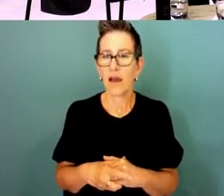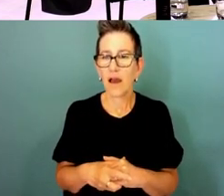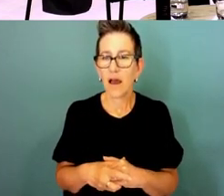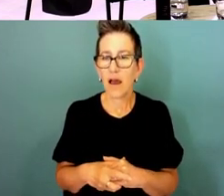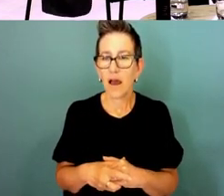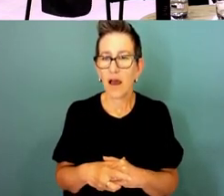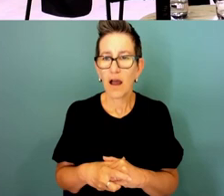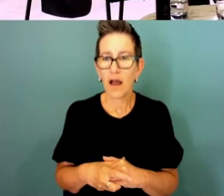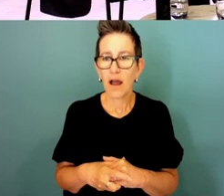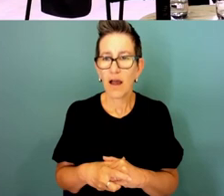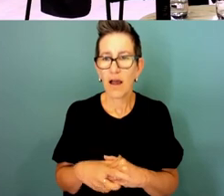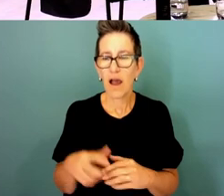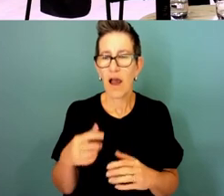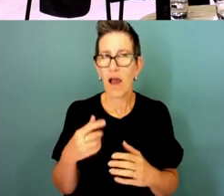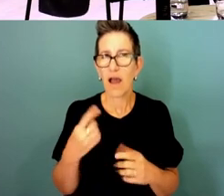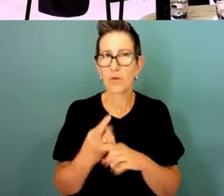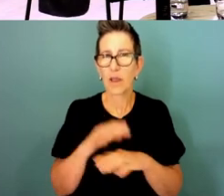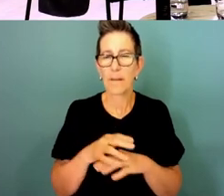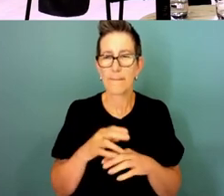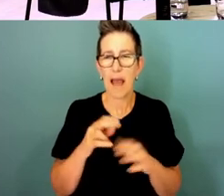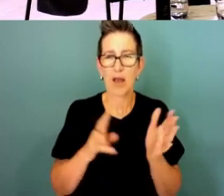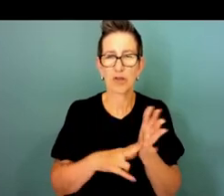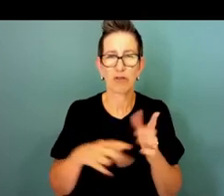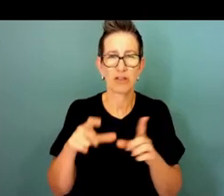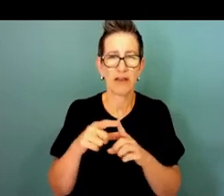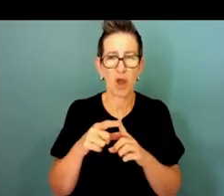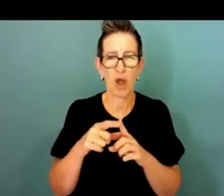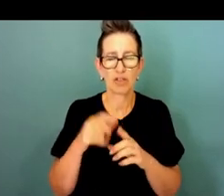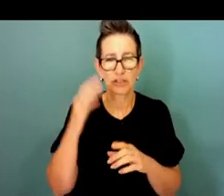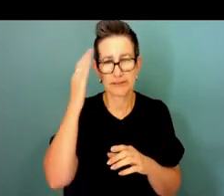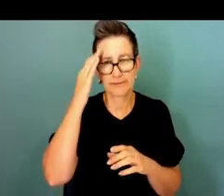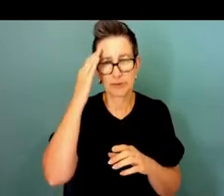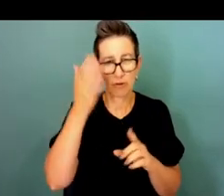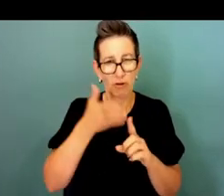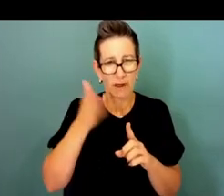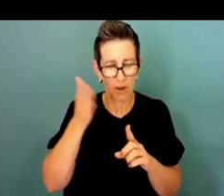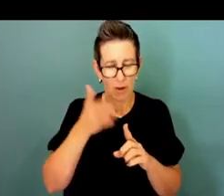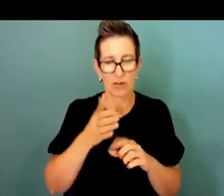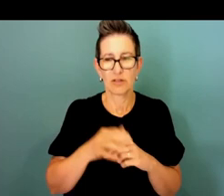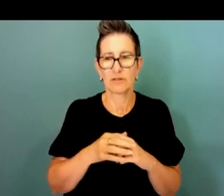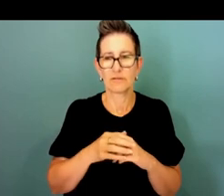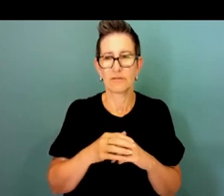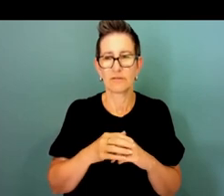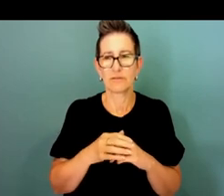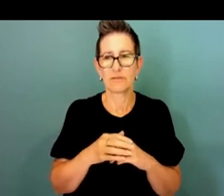I think we have to our recruitment practices are pretty